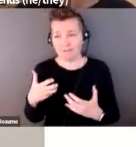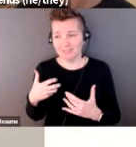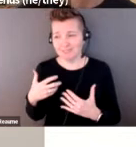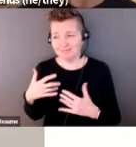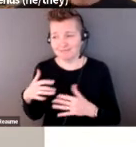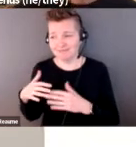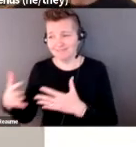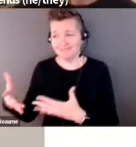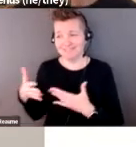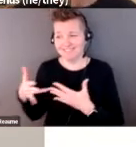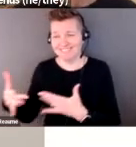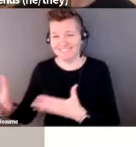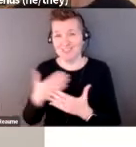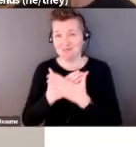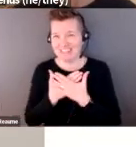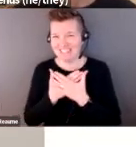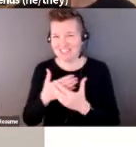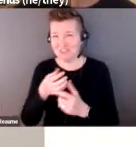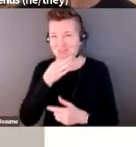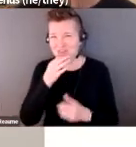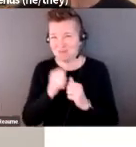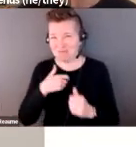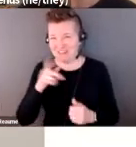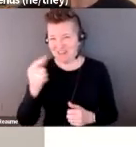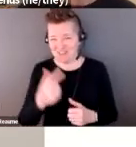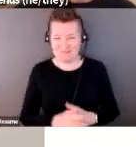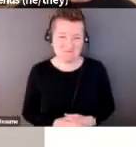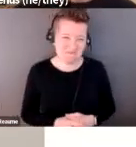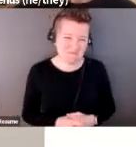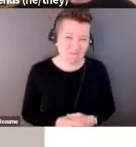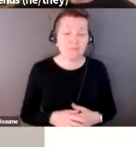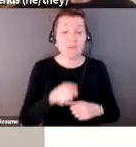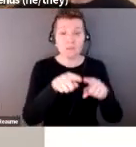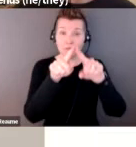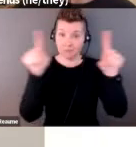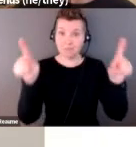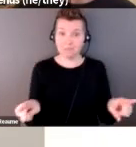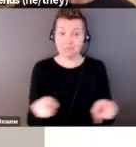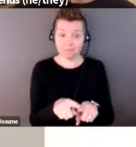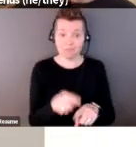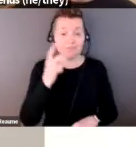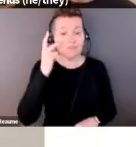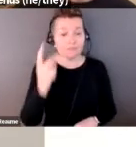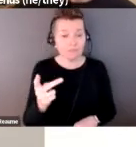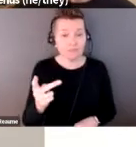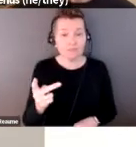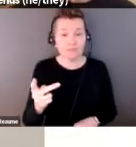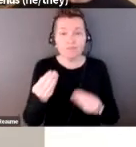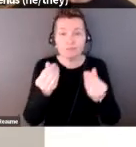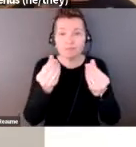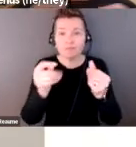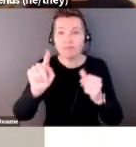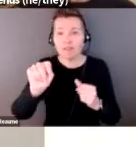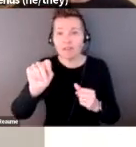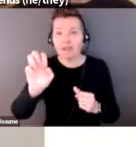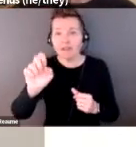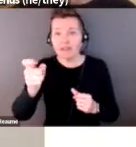happy to be here. So, on this screen, we see a textile work on the bottom.